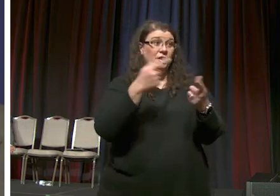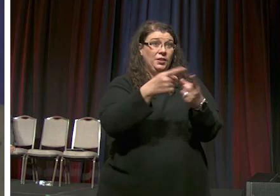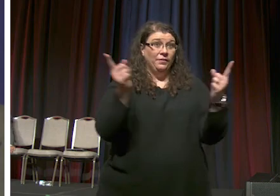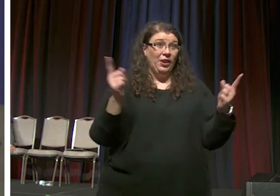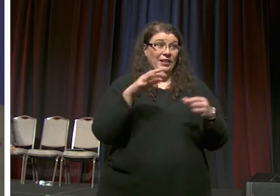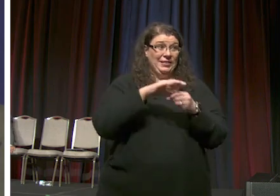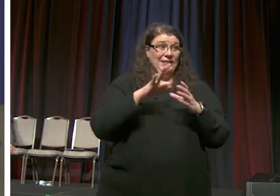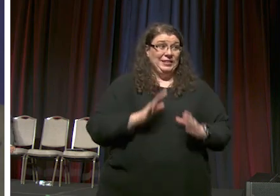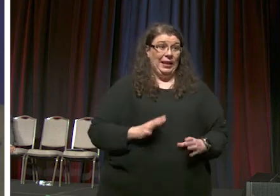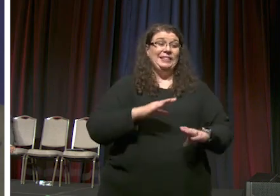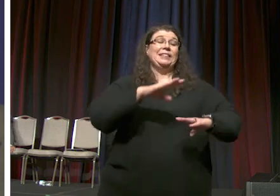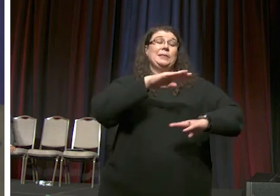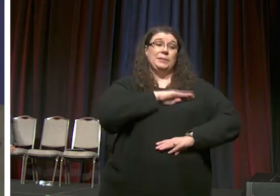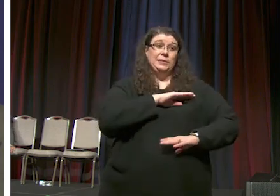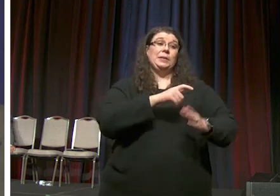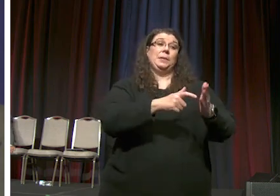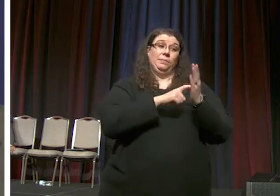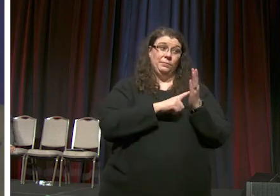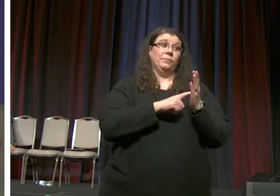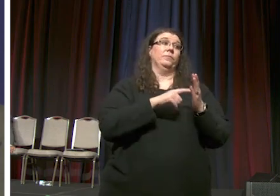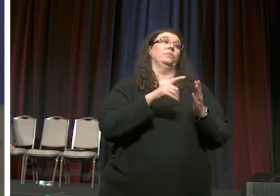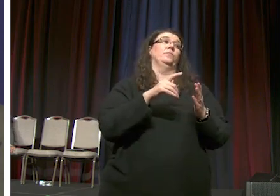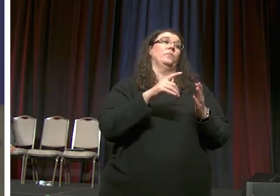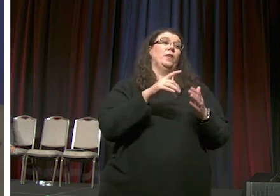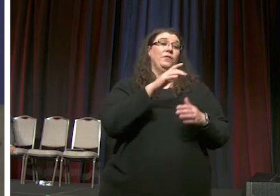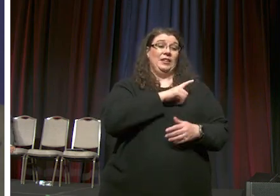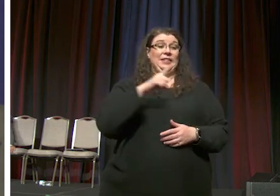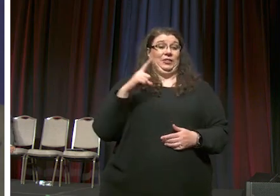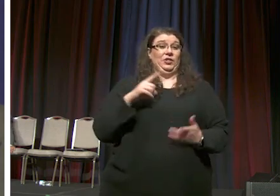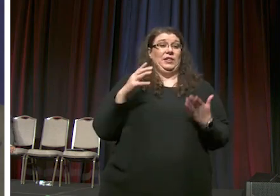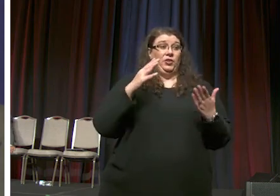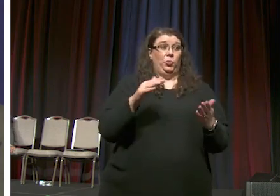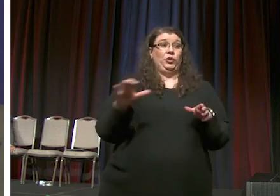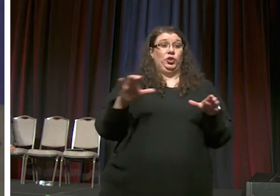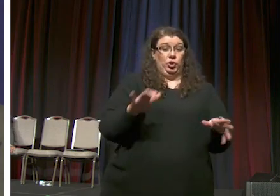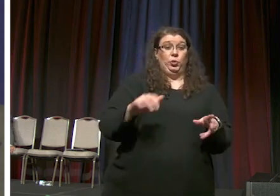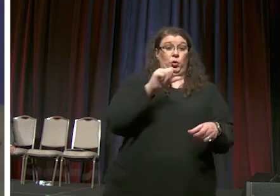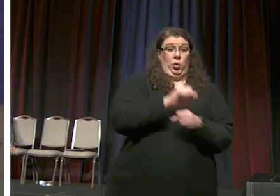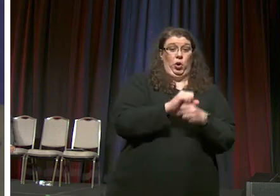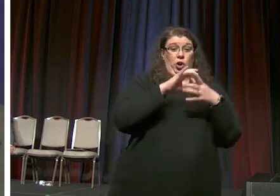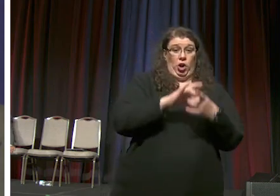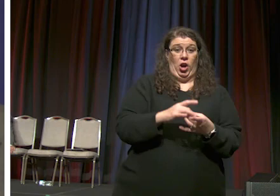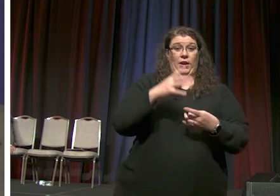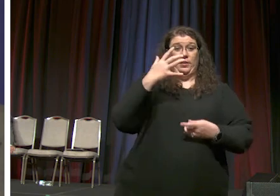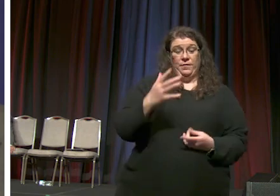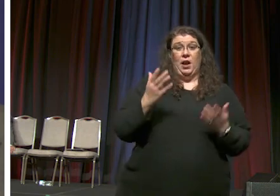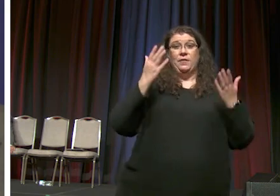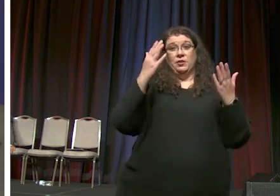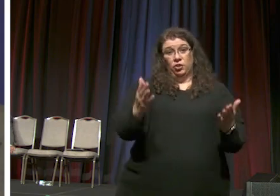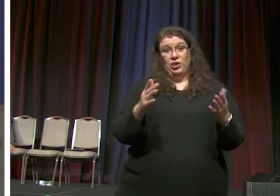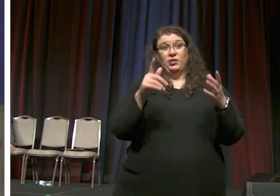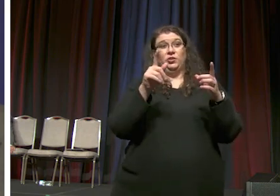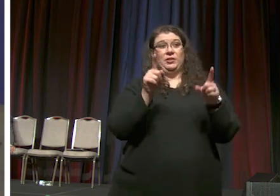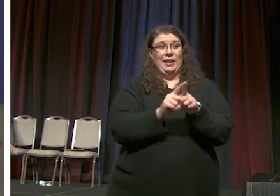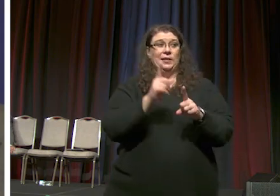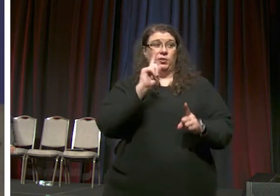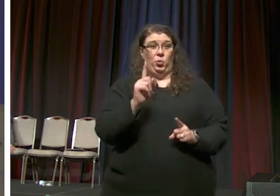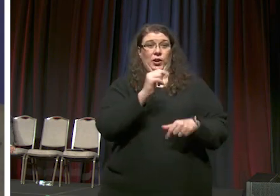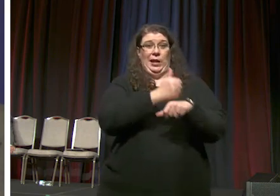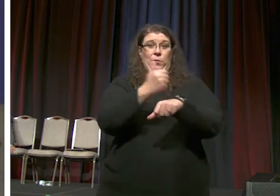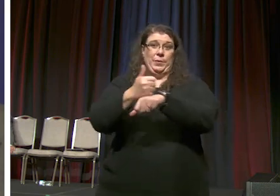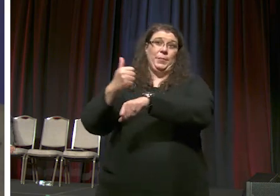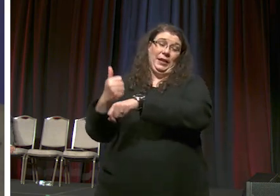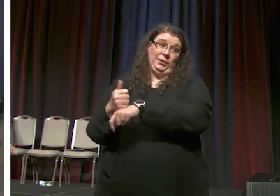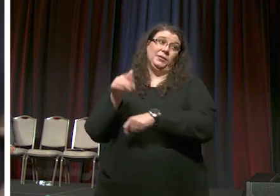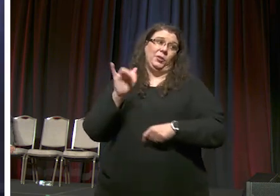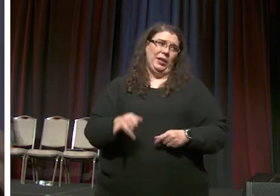meets the criteria of the legislation which was to do the work on the five and suggestions as to where they would be placed